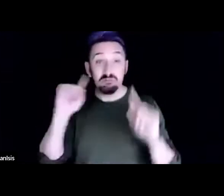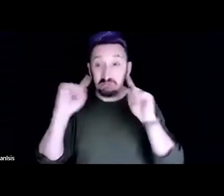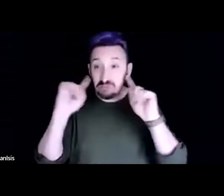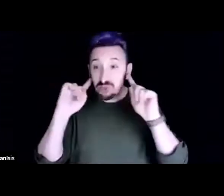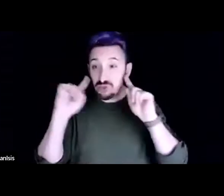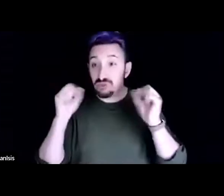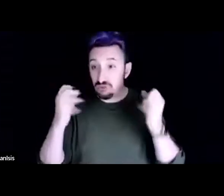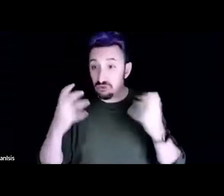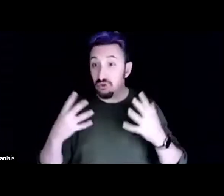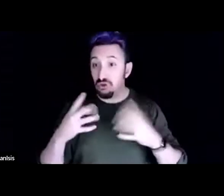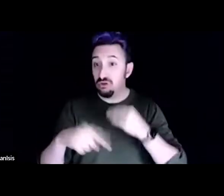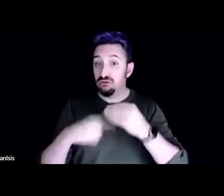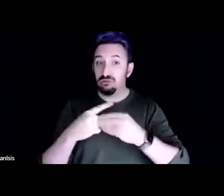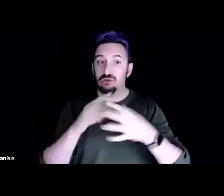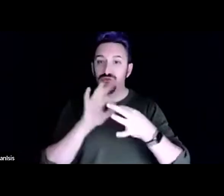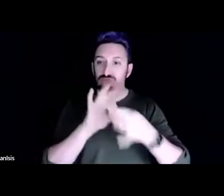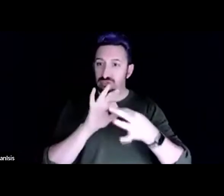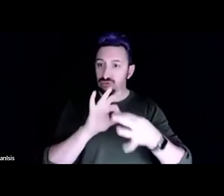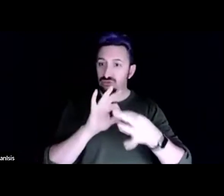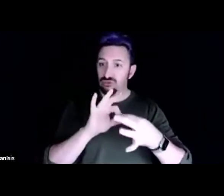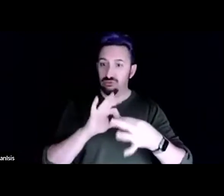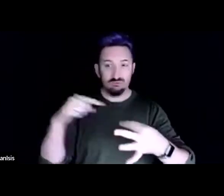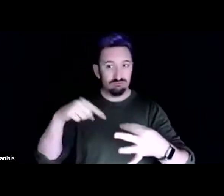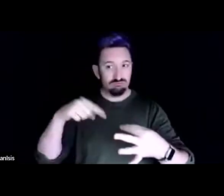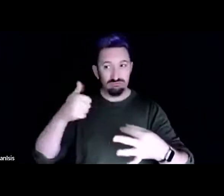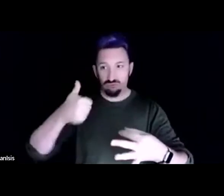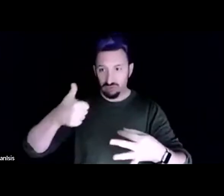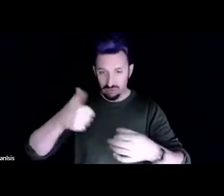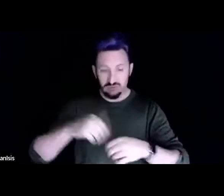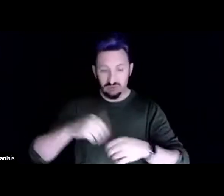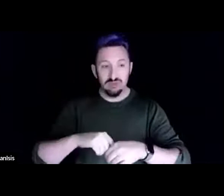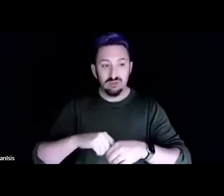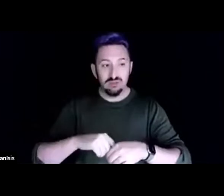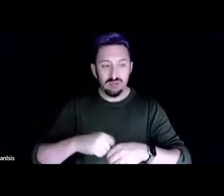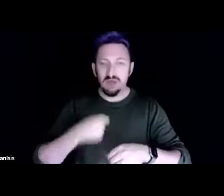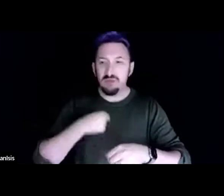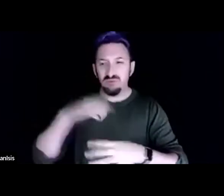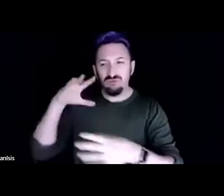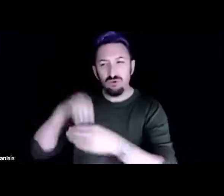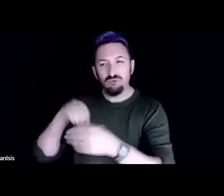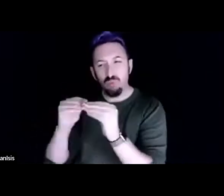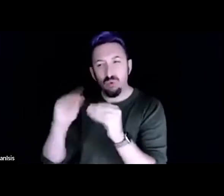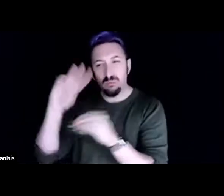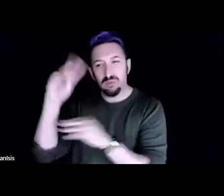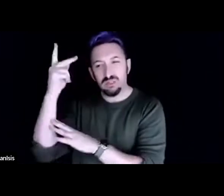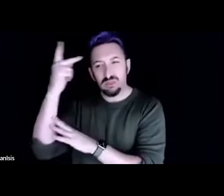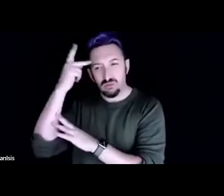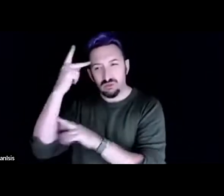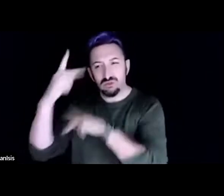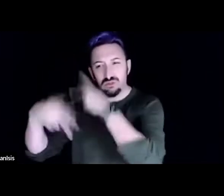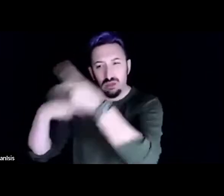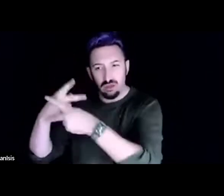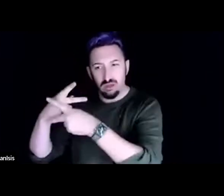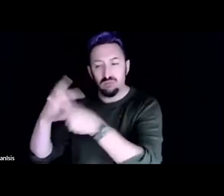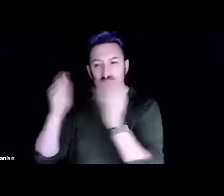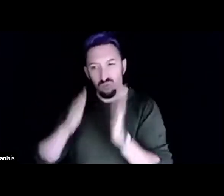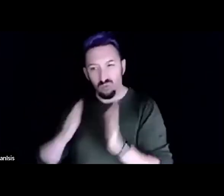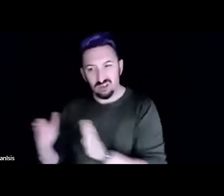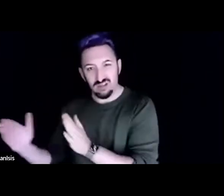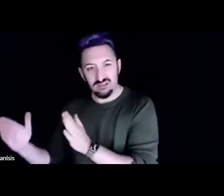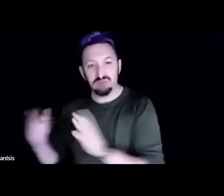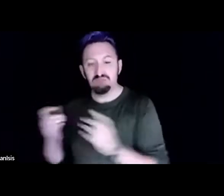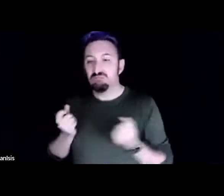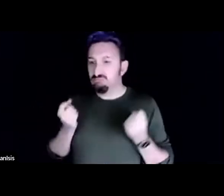of you know i'm i've done a lot of kind of the more political type of organizing and definitely recognize like it's about people doing things together